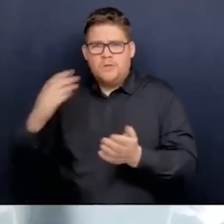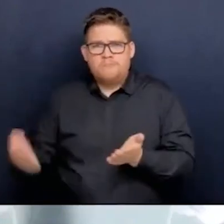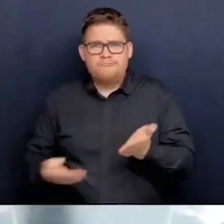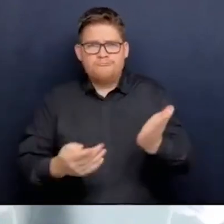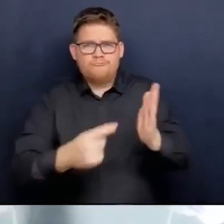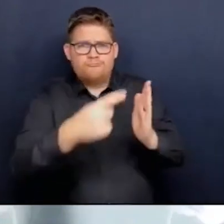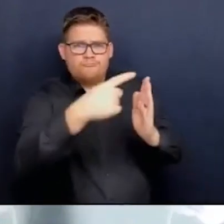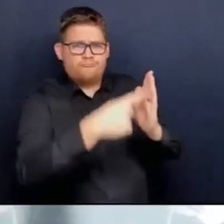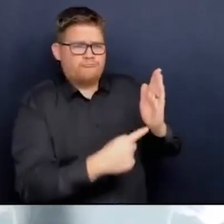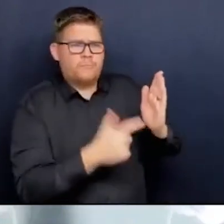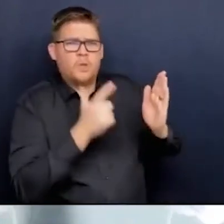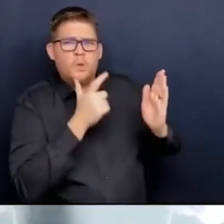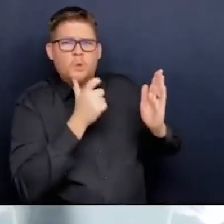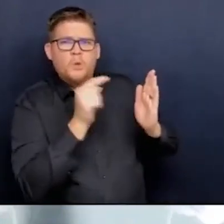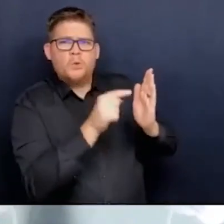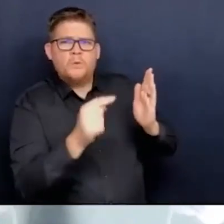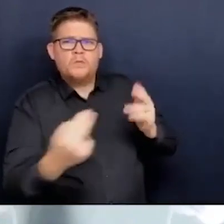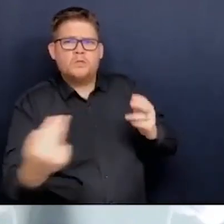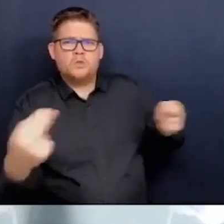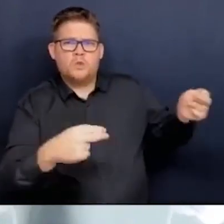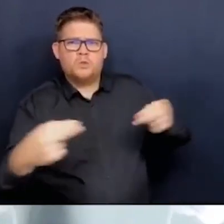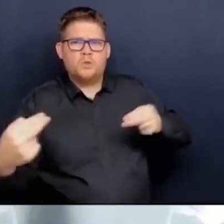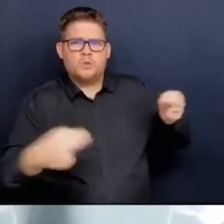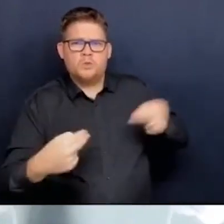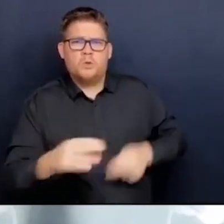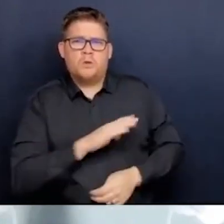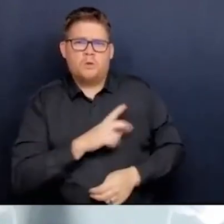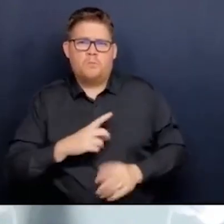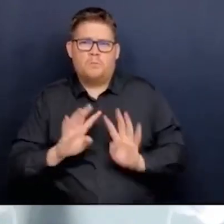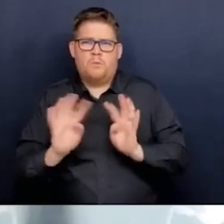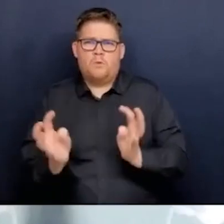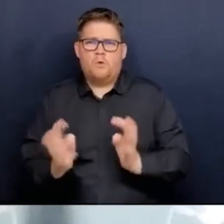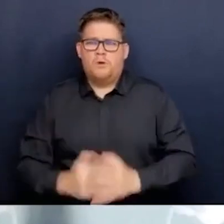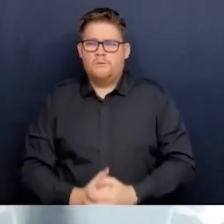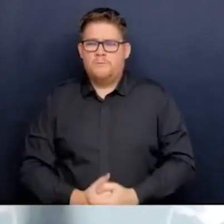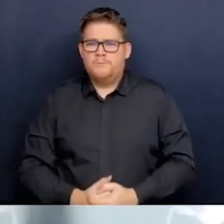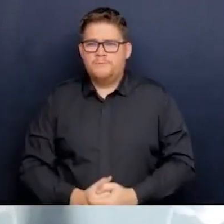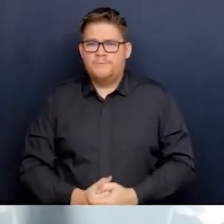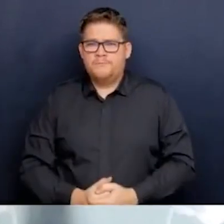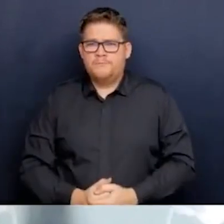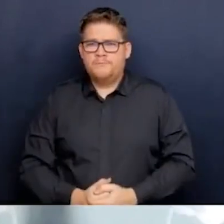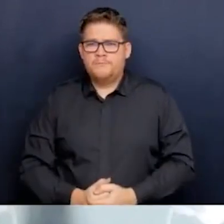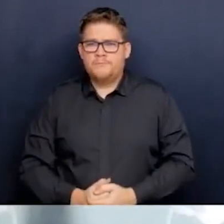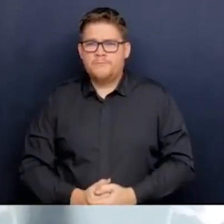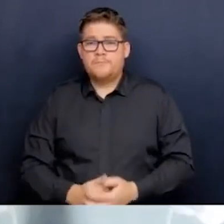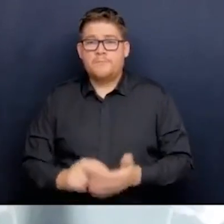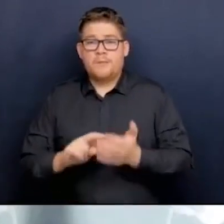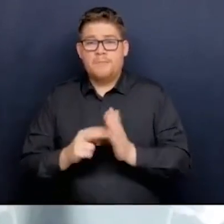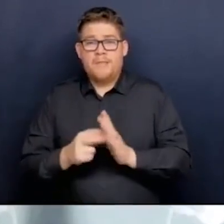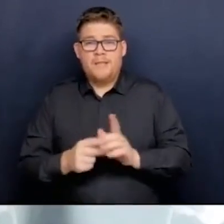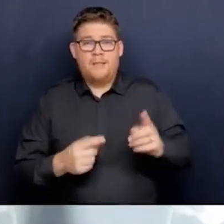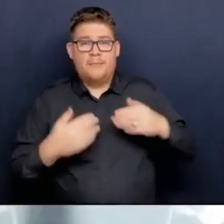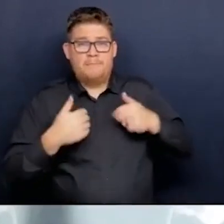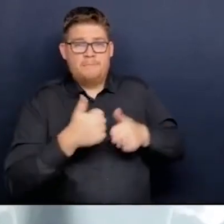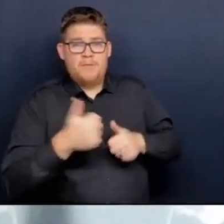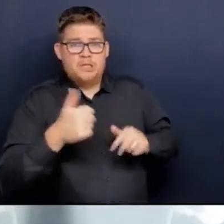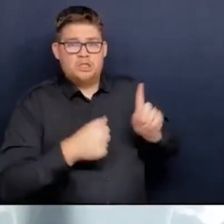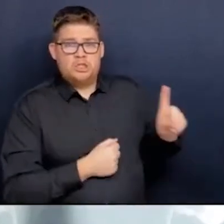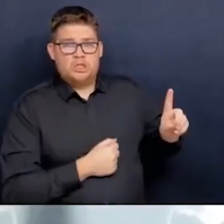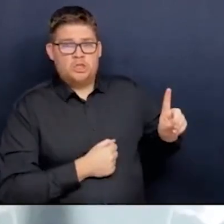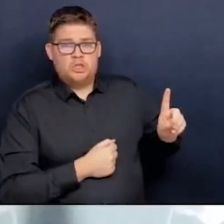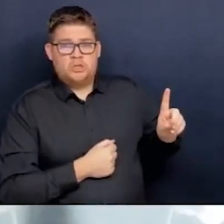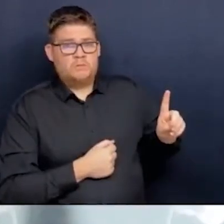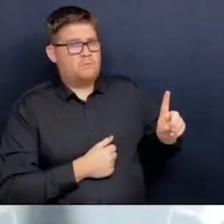boards. And that is the core of it. So it takes away discretion from the Minister of Health as it goes through that process,